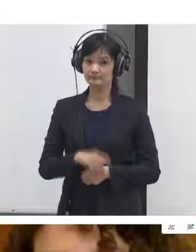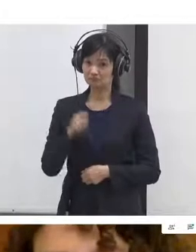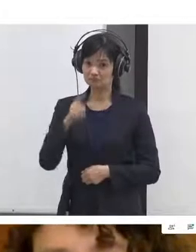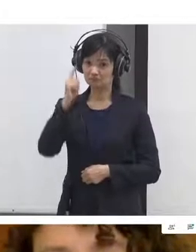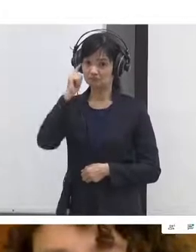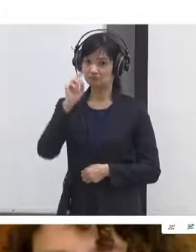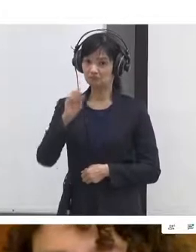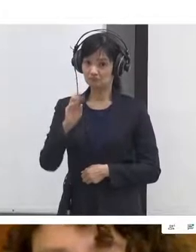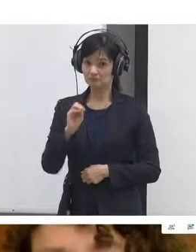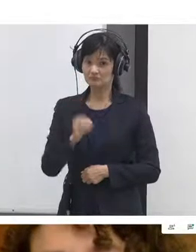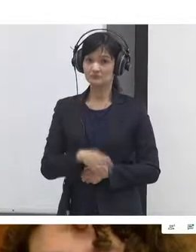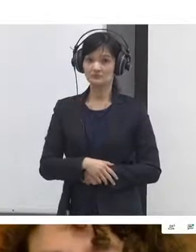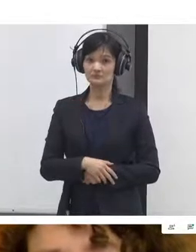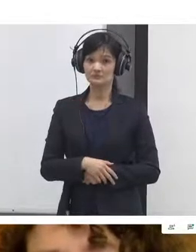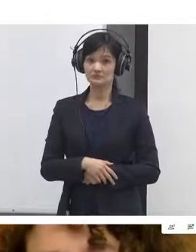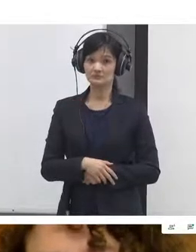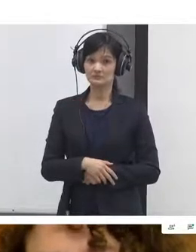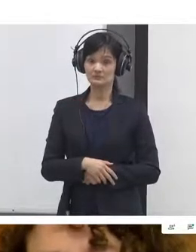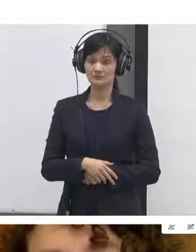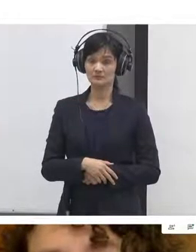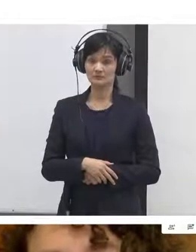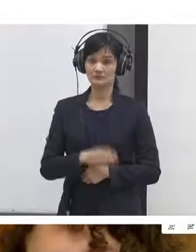can you give us some example